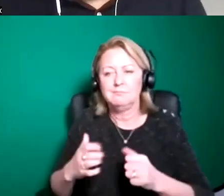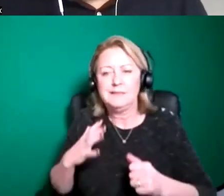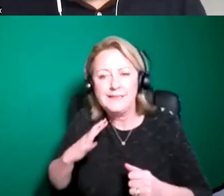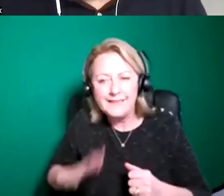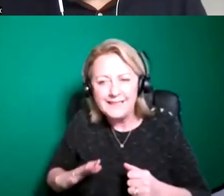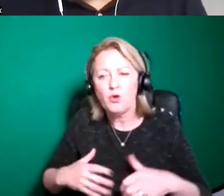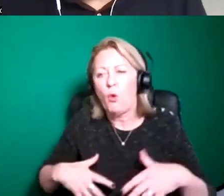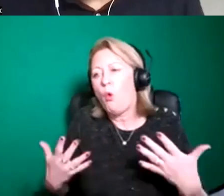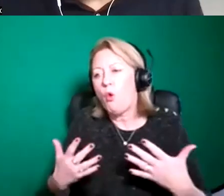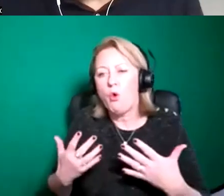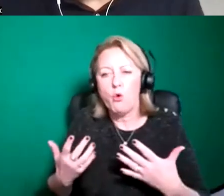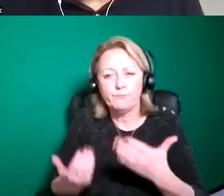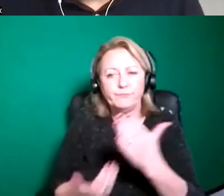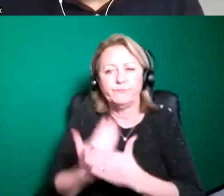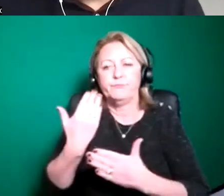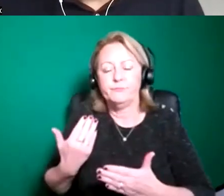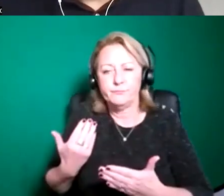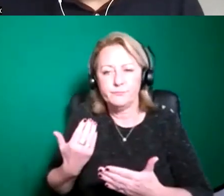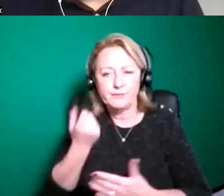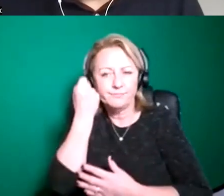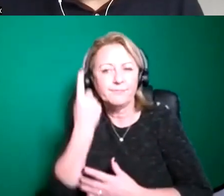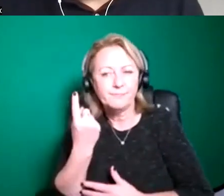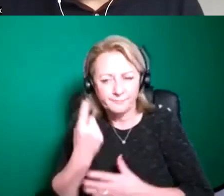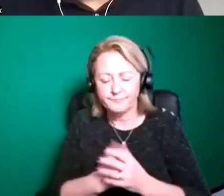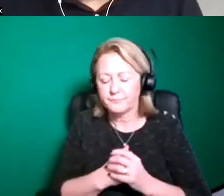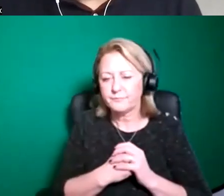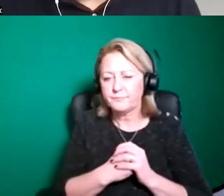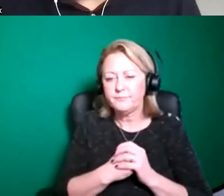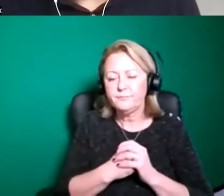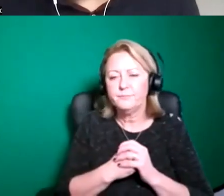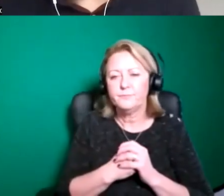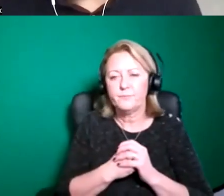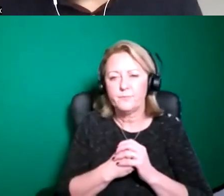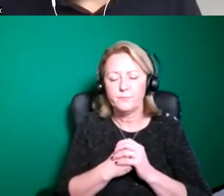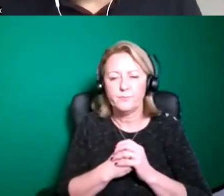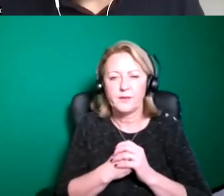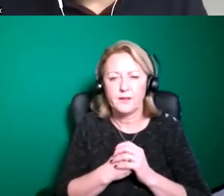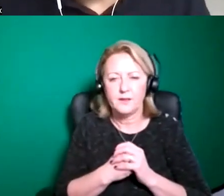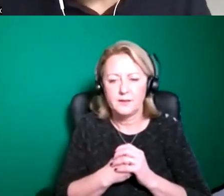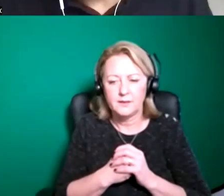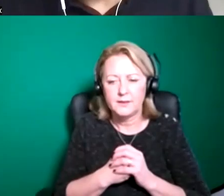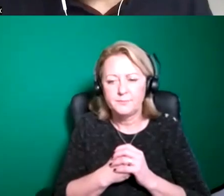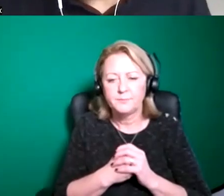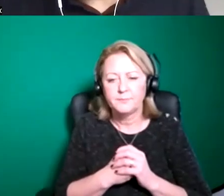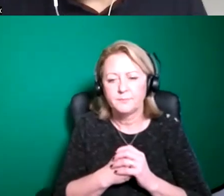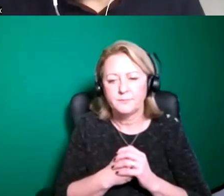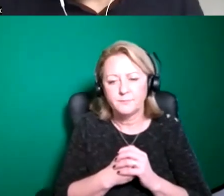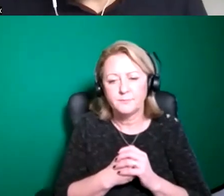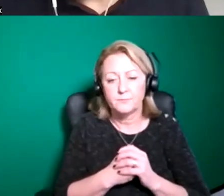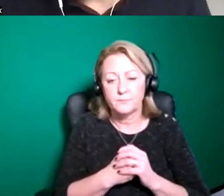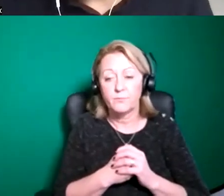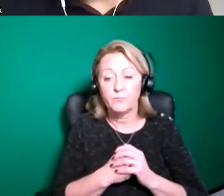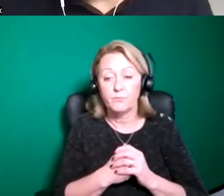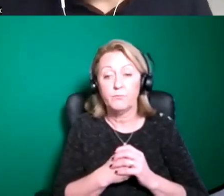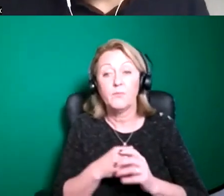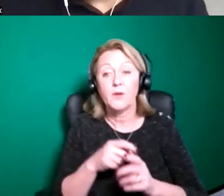one thing we should say is that and the way in which our open call process works is that any artist who wishes